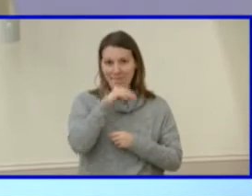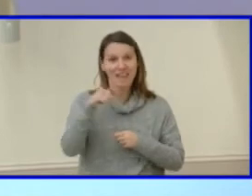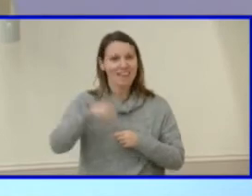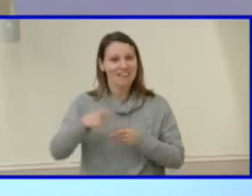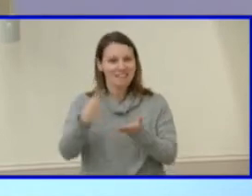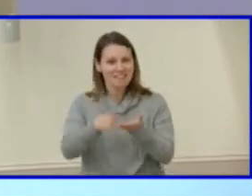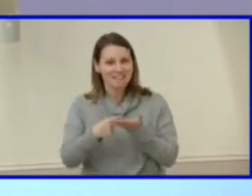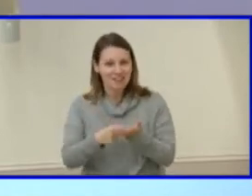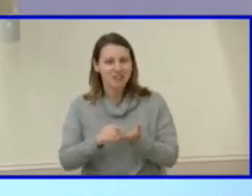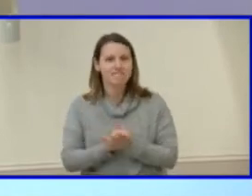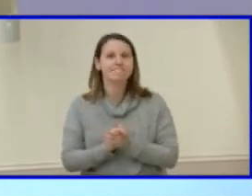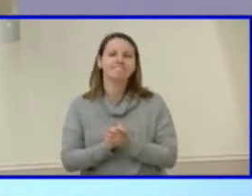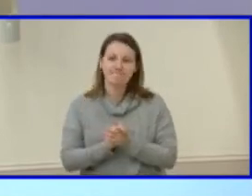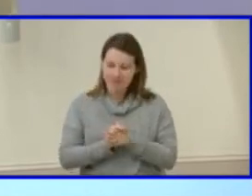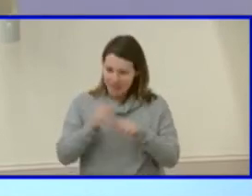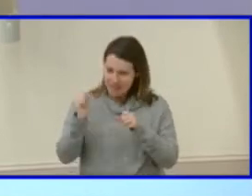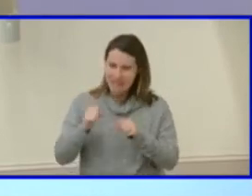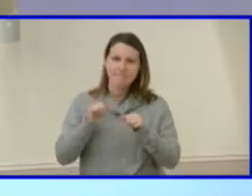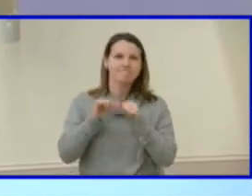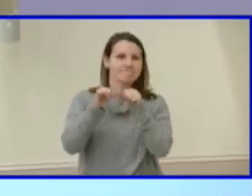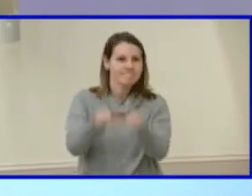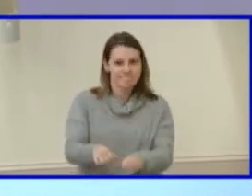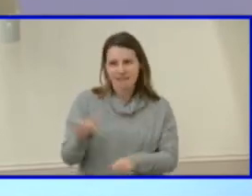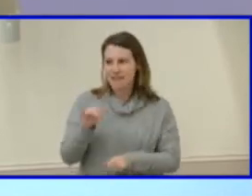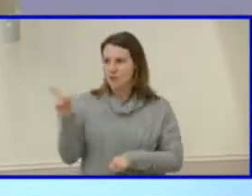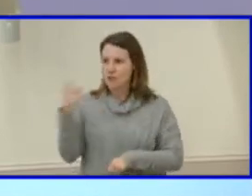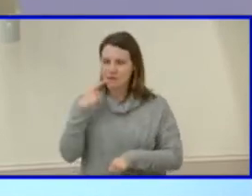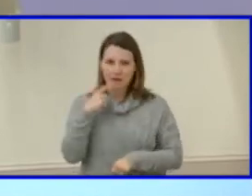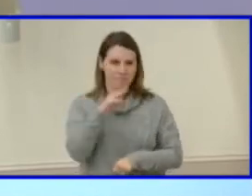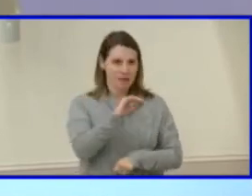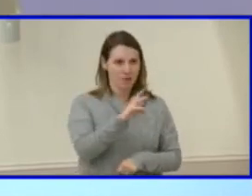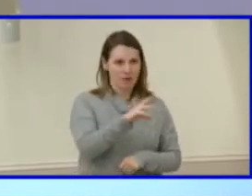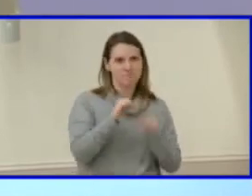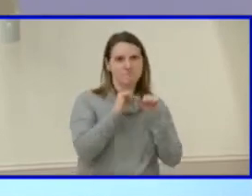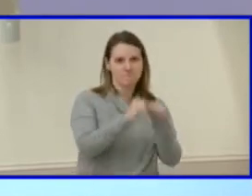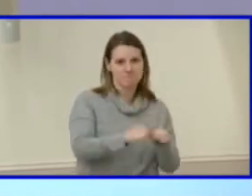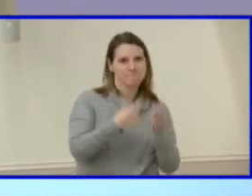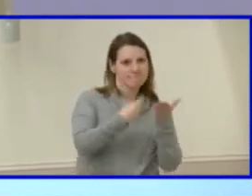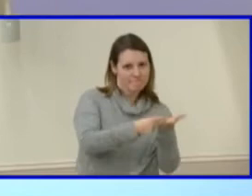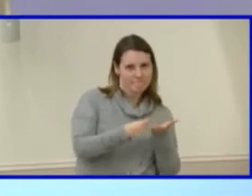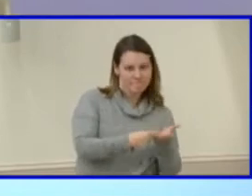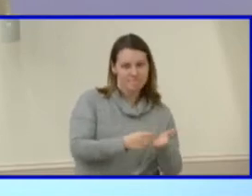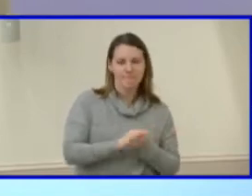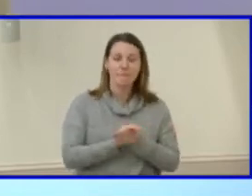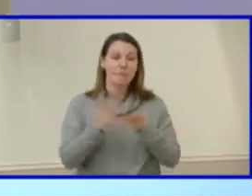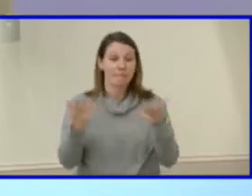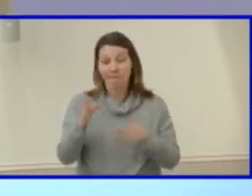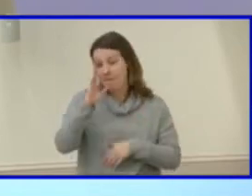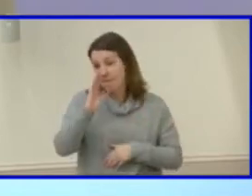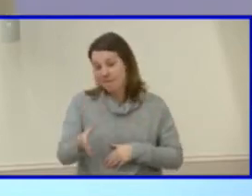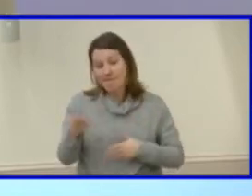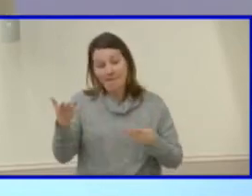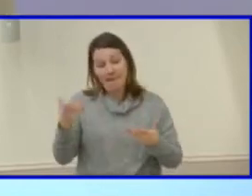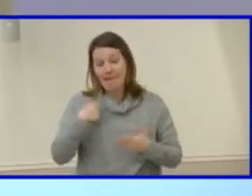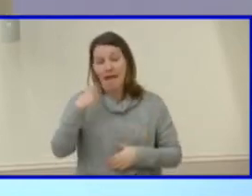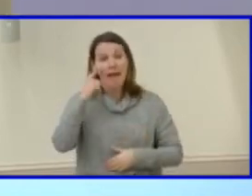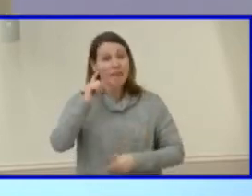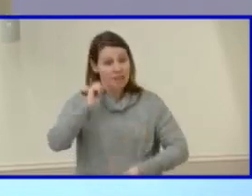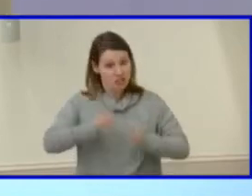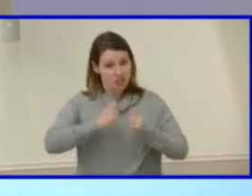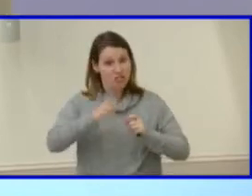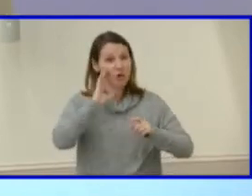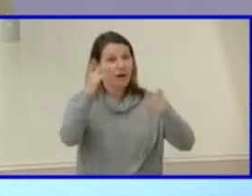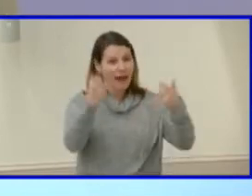It is ongoing, as you said, Maggie Walker. And just being frank, I think changes are coming